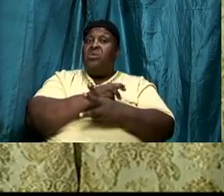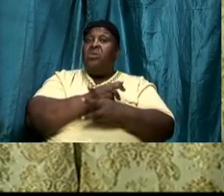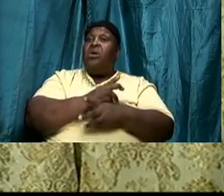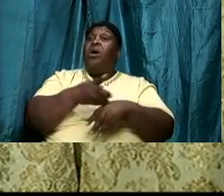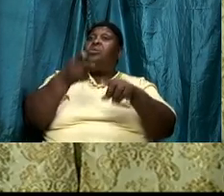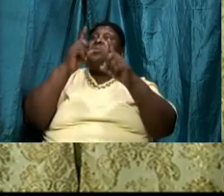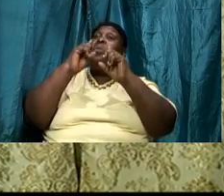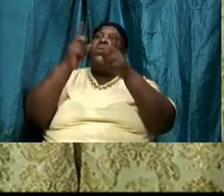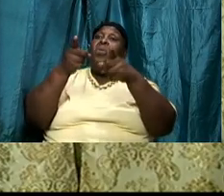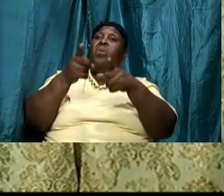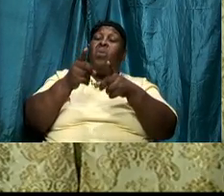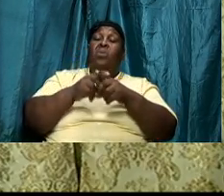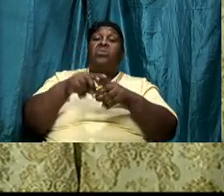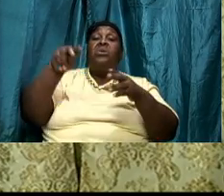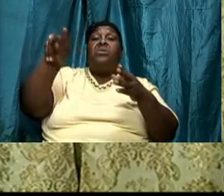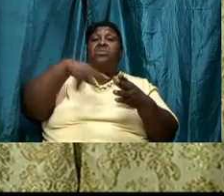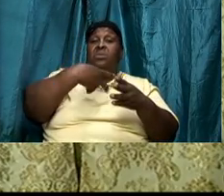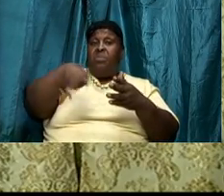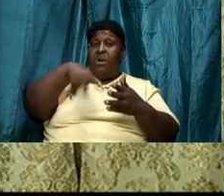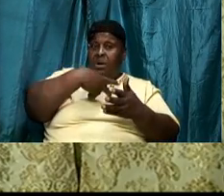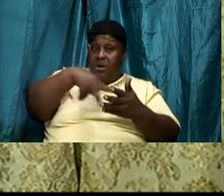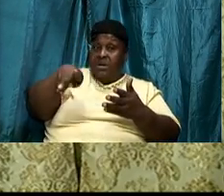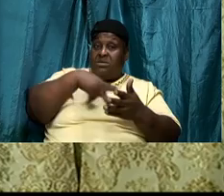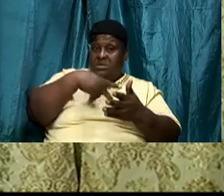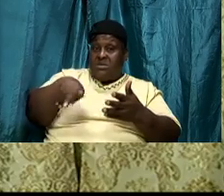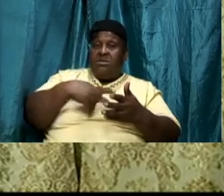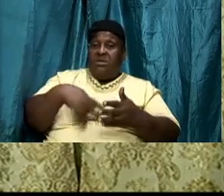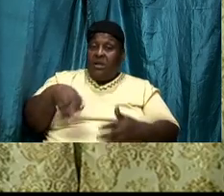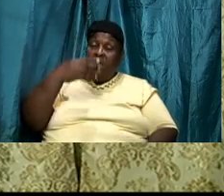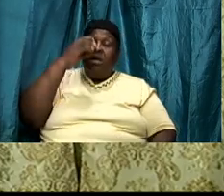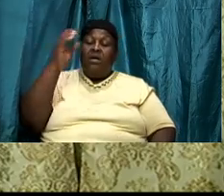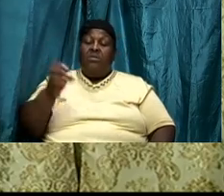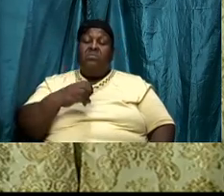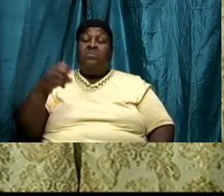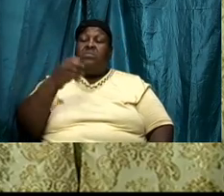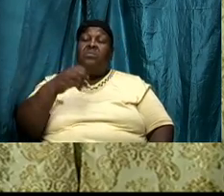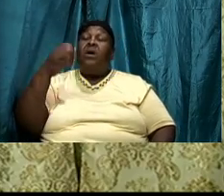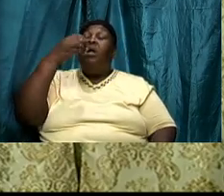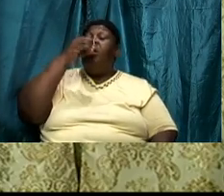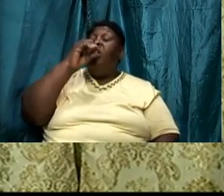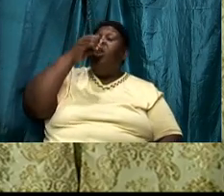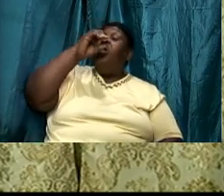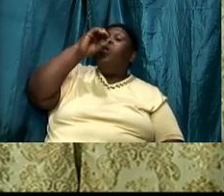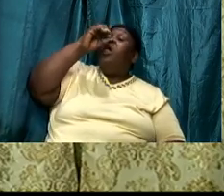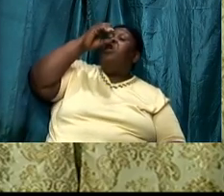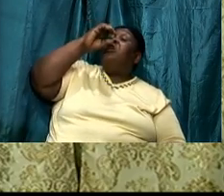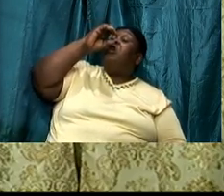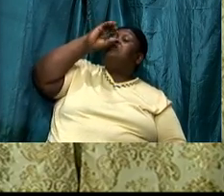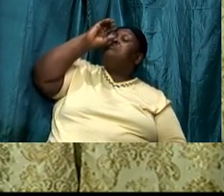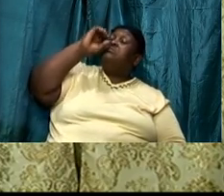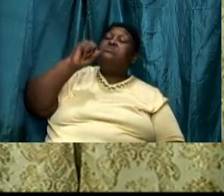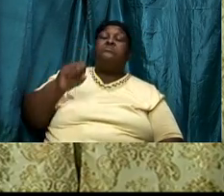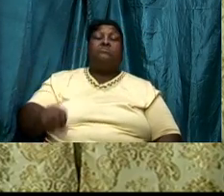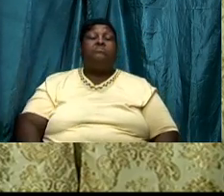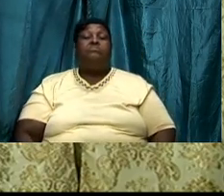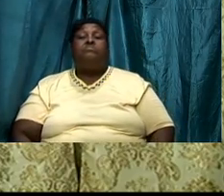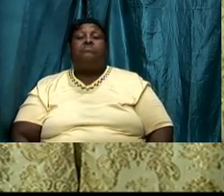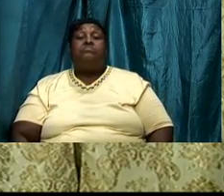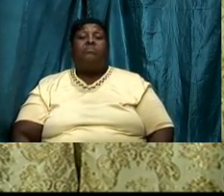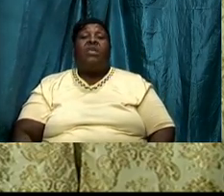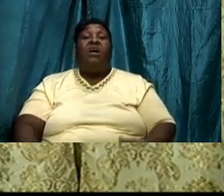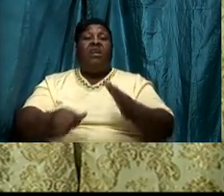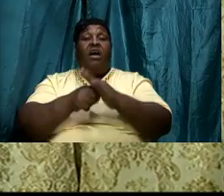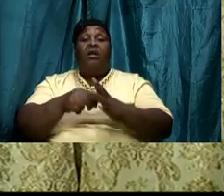to the sessions and drink a Bailey's rum cream hide